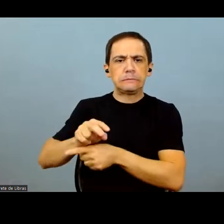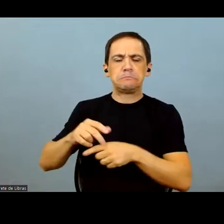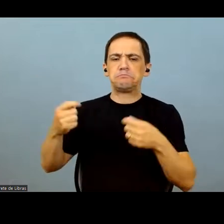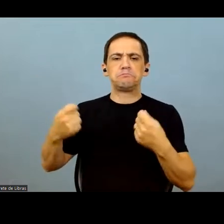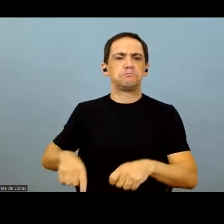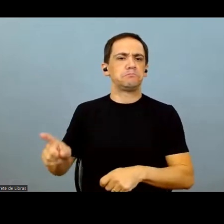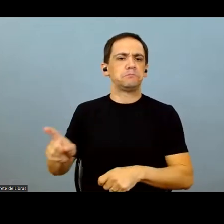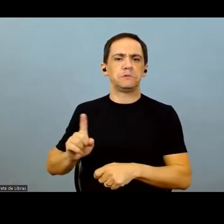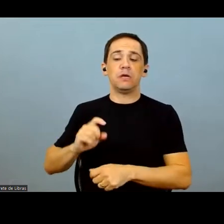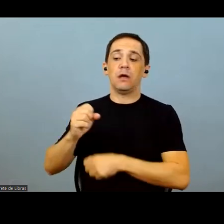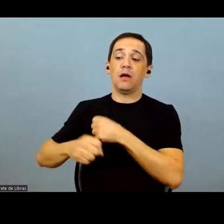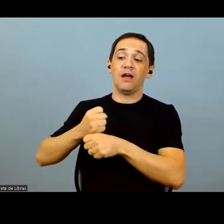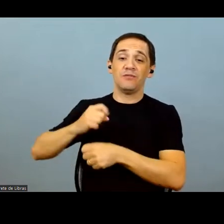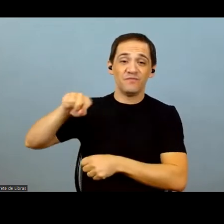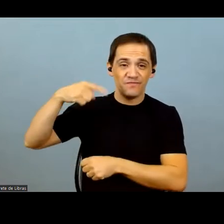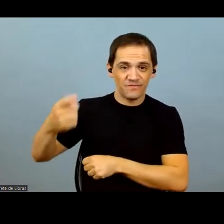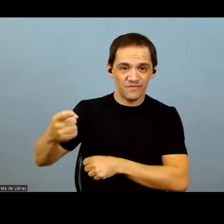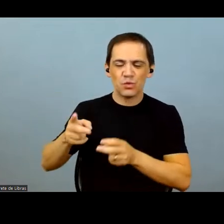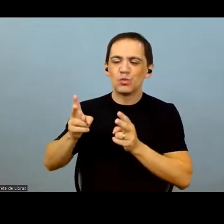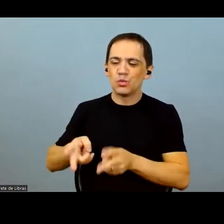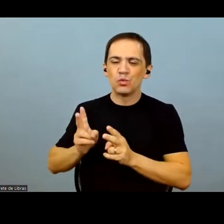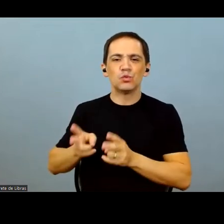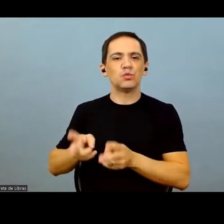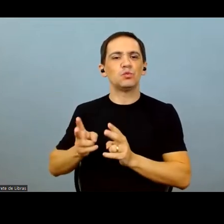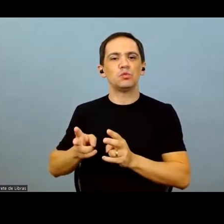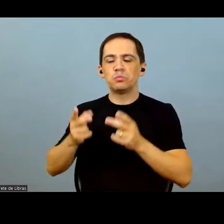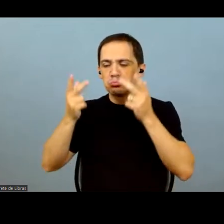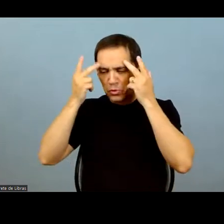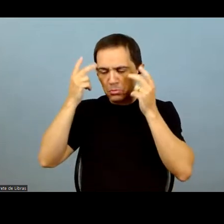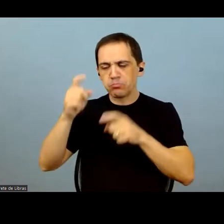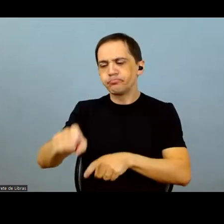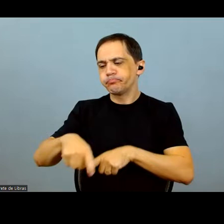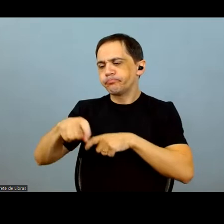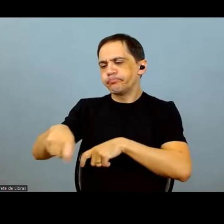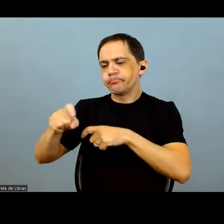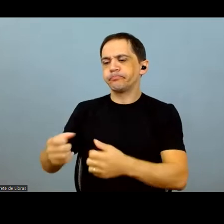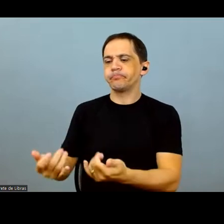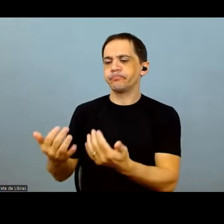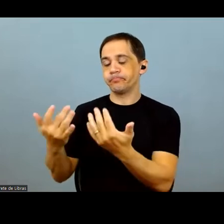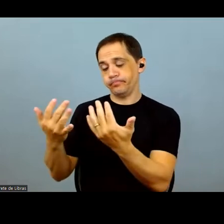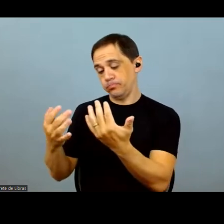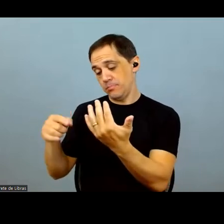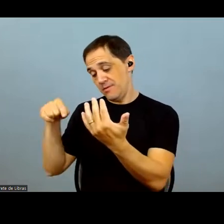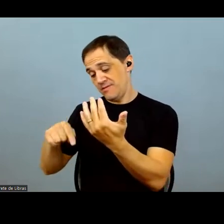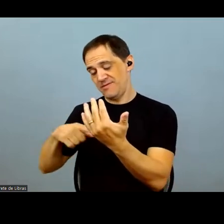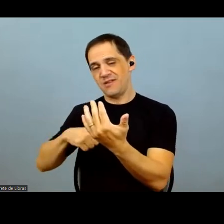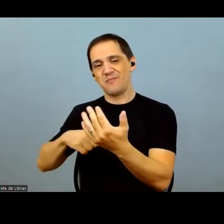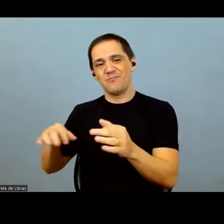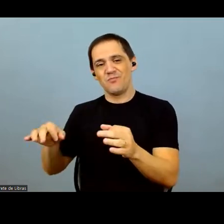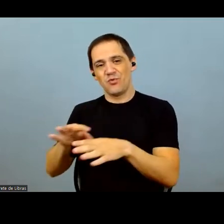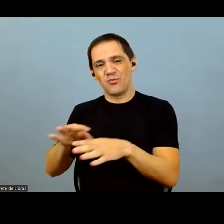And this is,